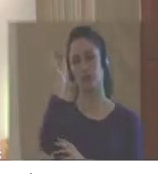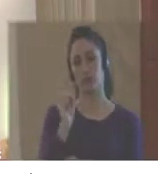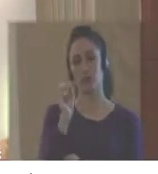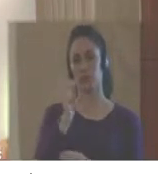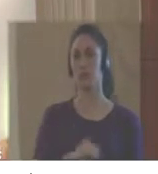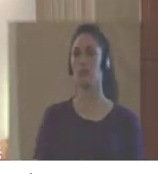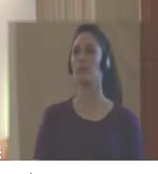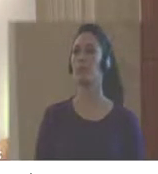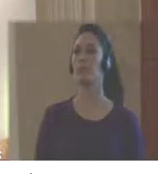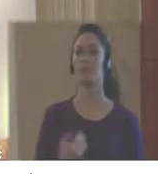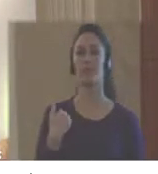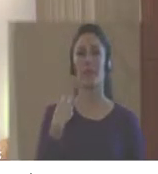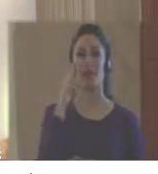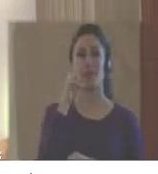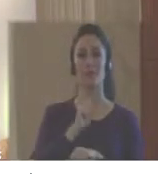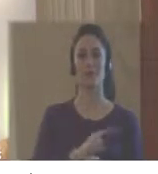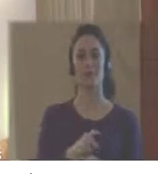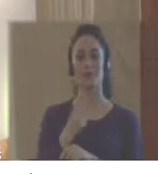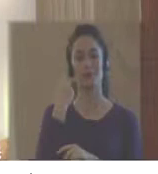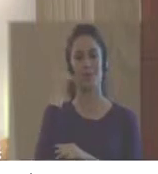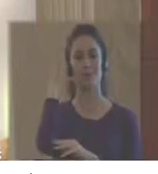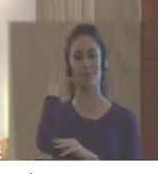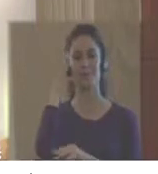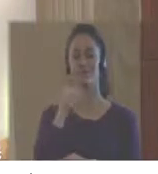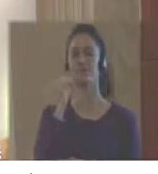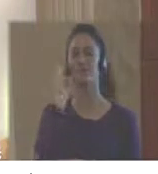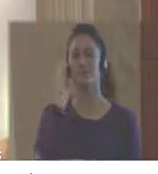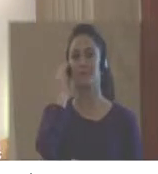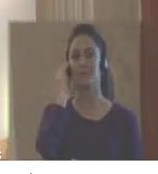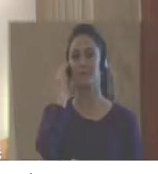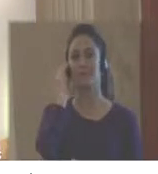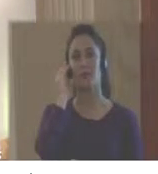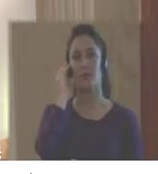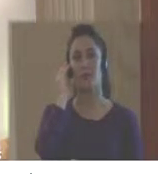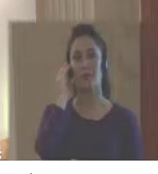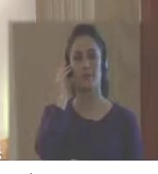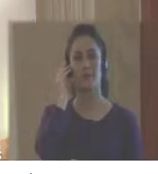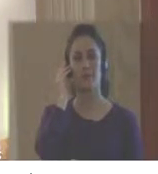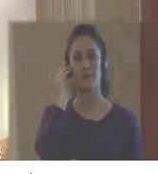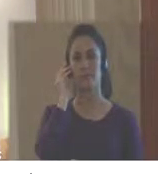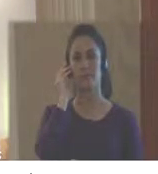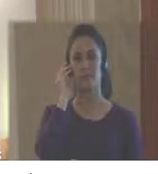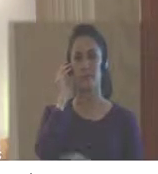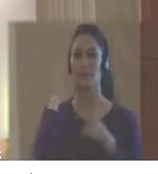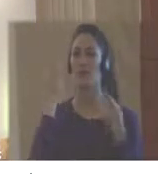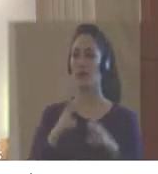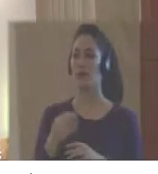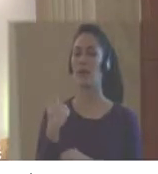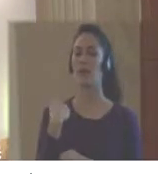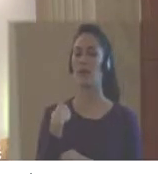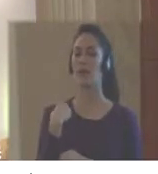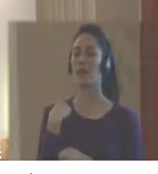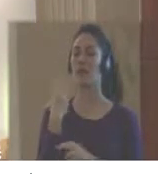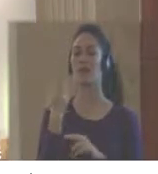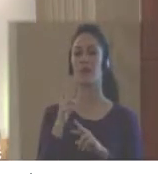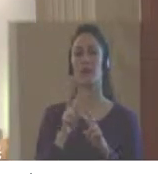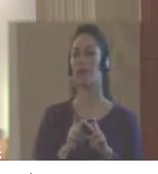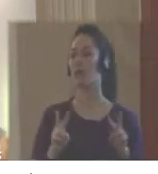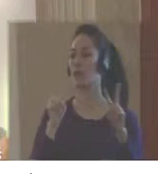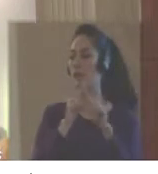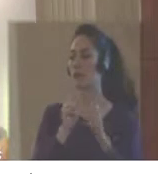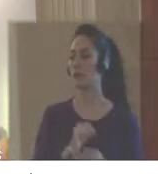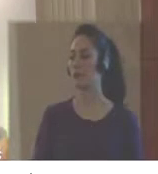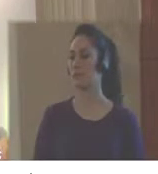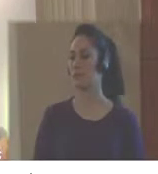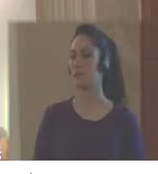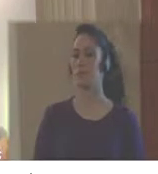compliance. And there you see a big difference score, the IGOP. And in addition to all these scores, we